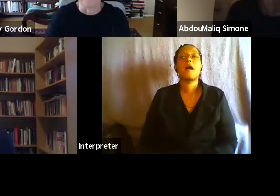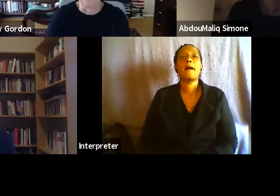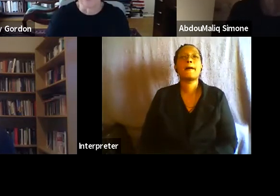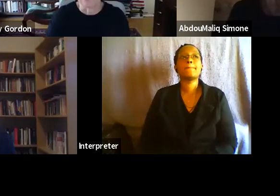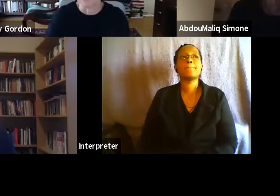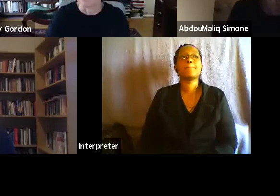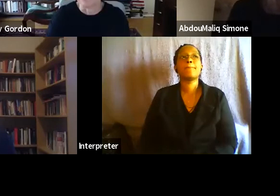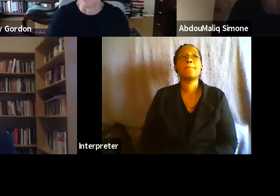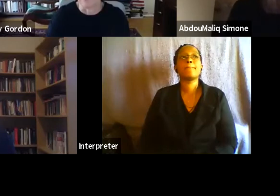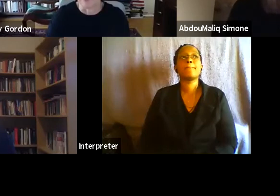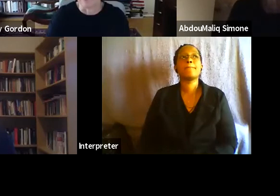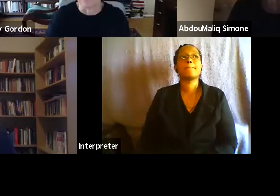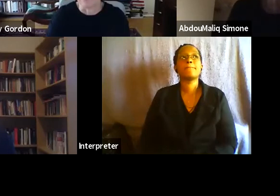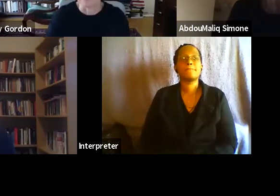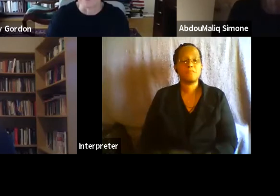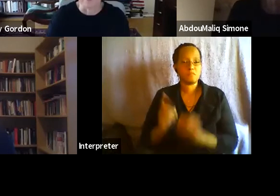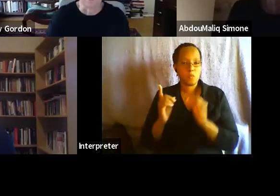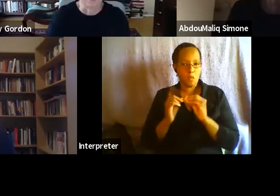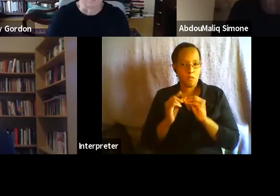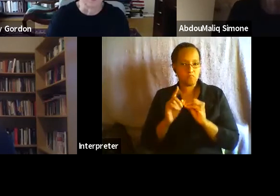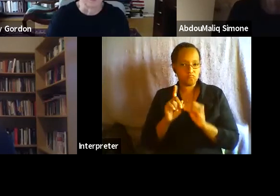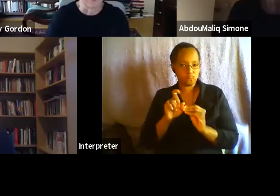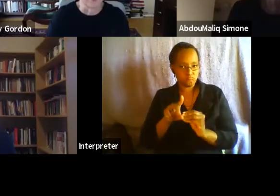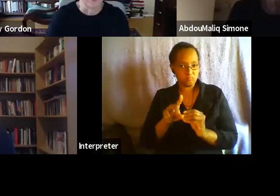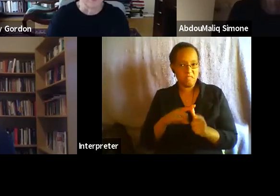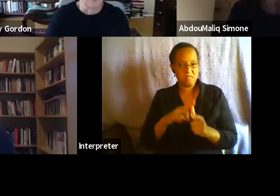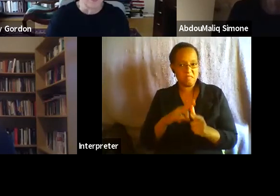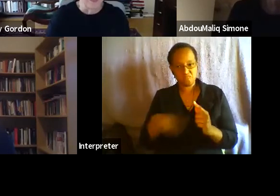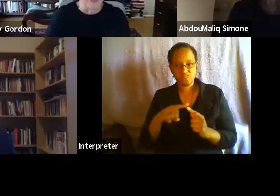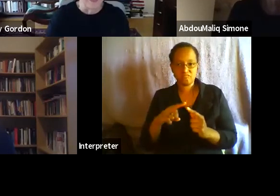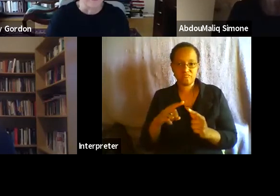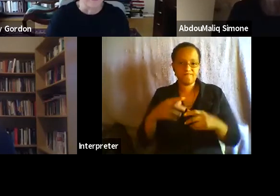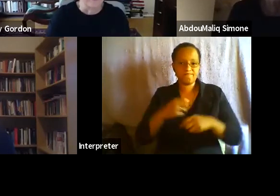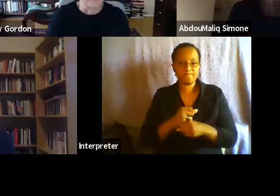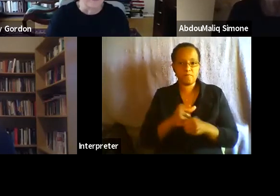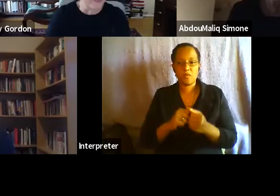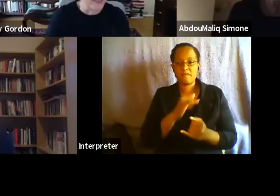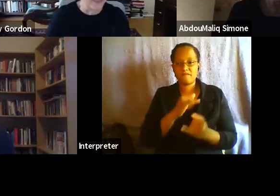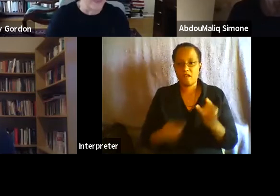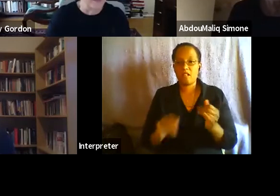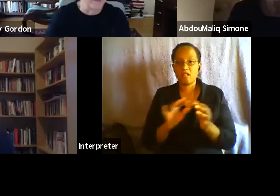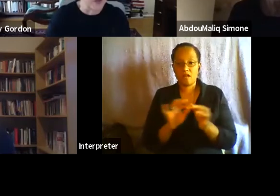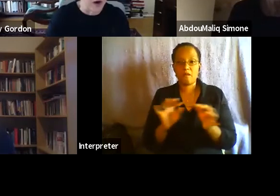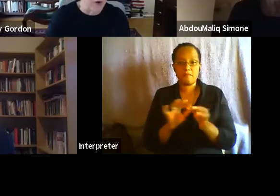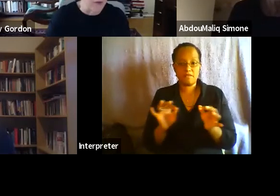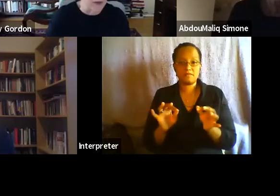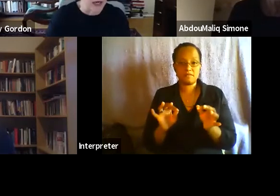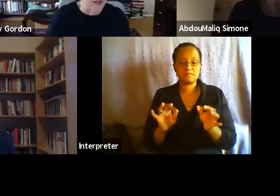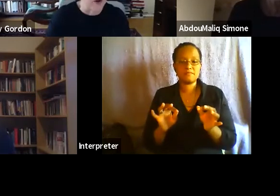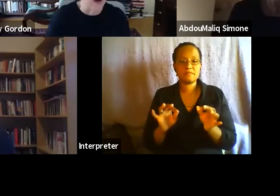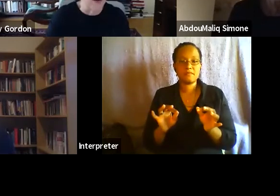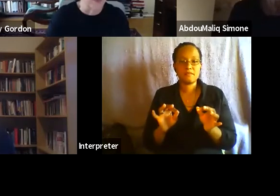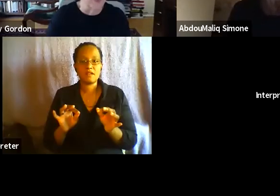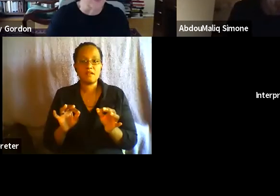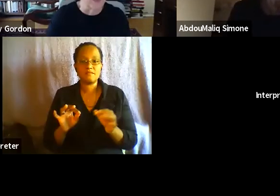um, you can make any final comments that, that you would like. And I'm sorry, I won't be able to